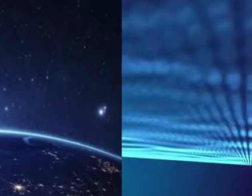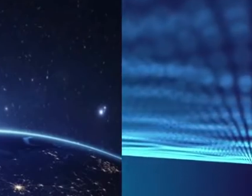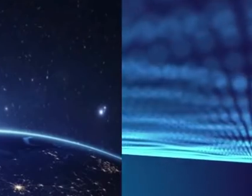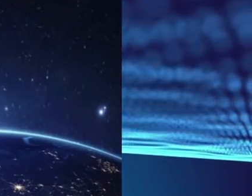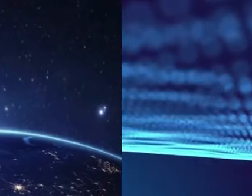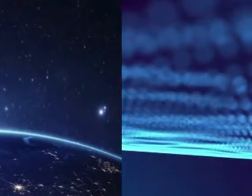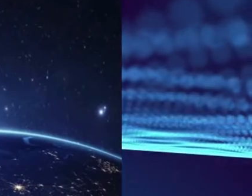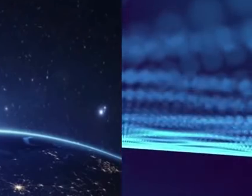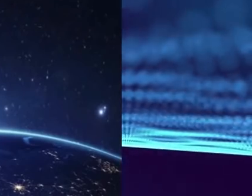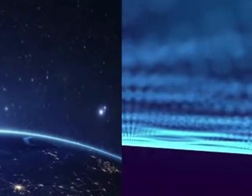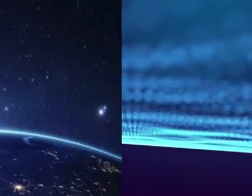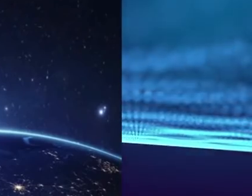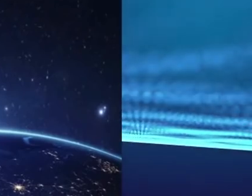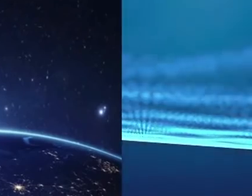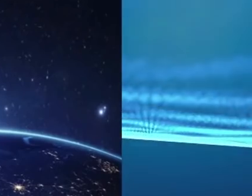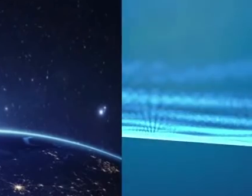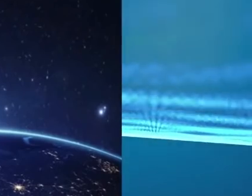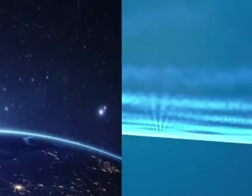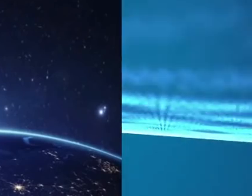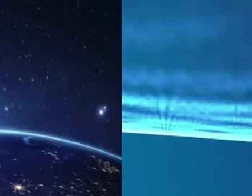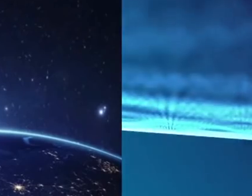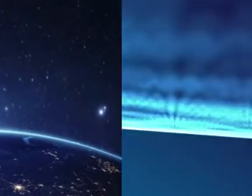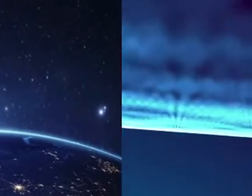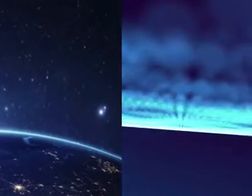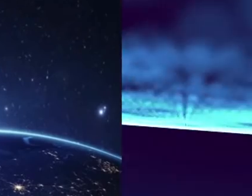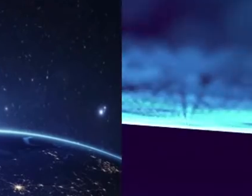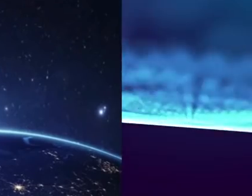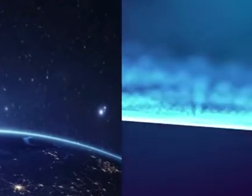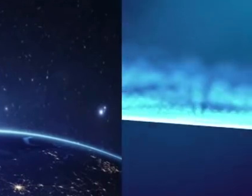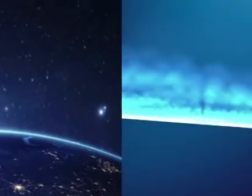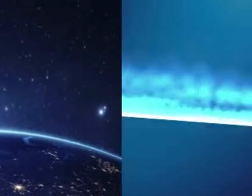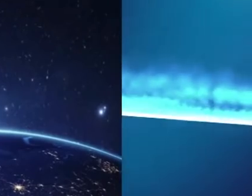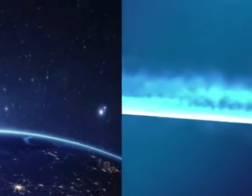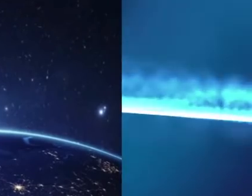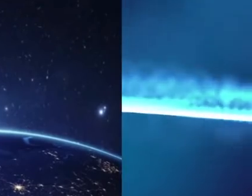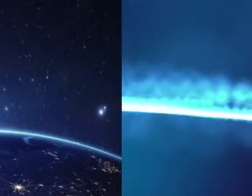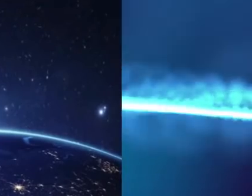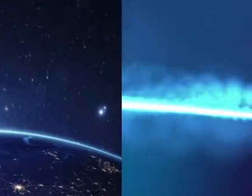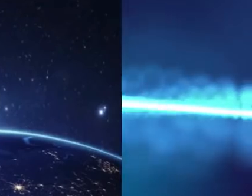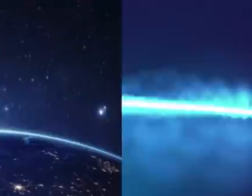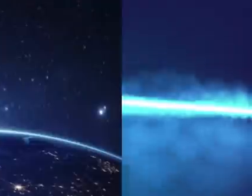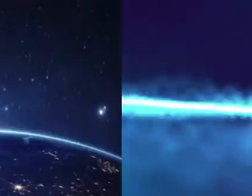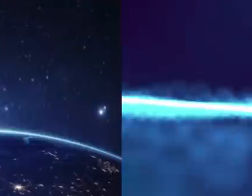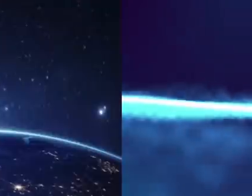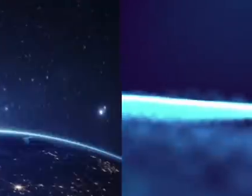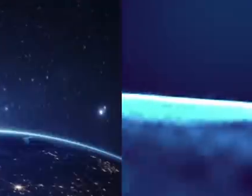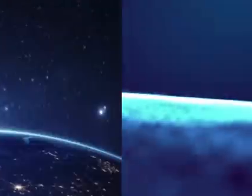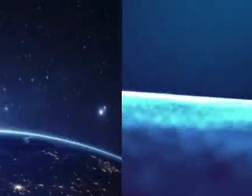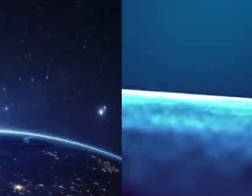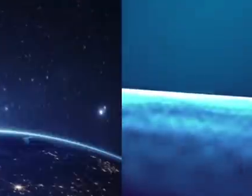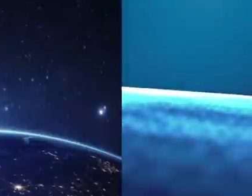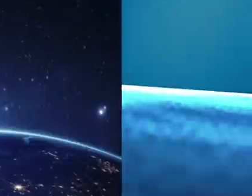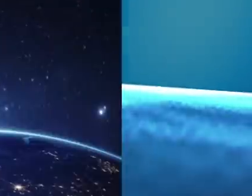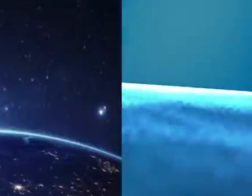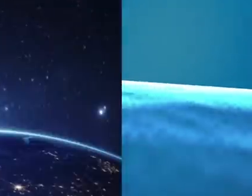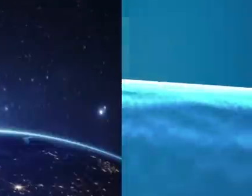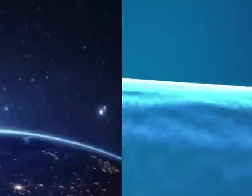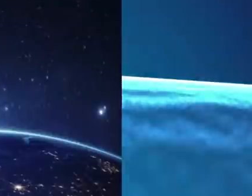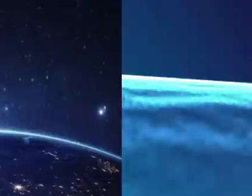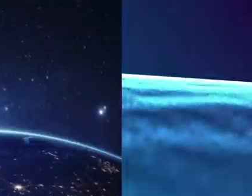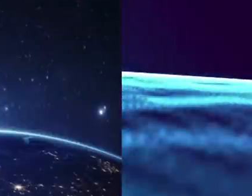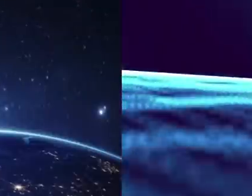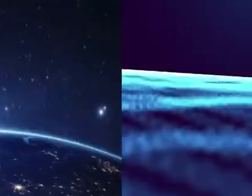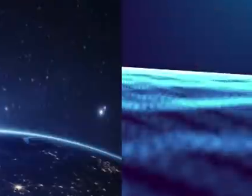flag you because you're not having symptoms at this point in time. But for instance, your NCD profile or your comorbidity profile is such